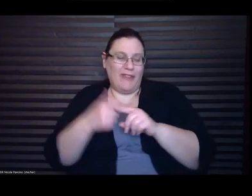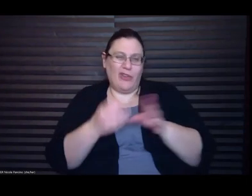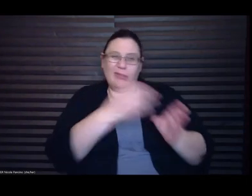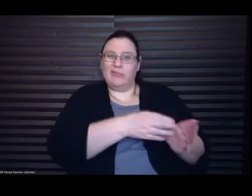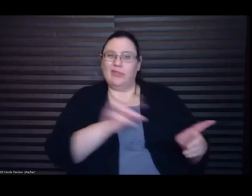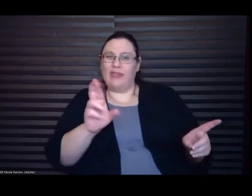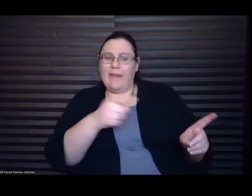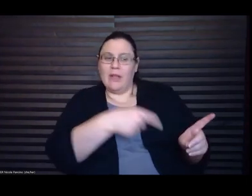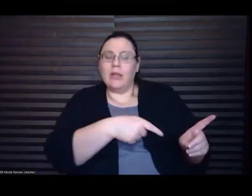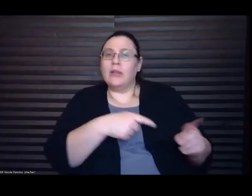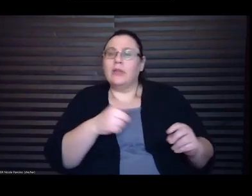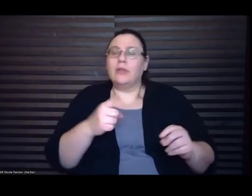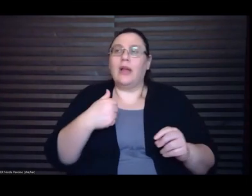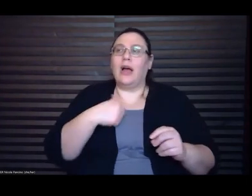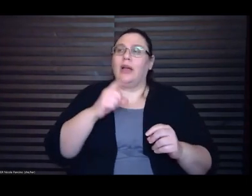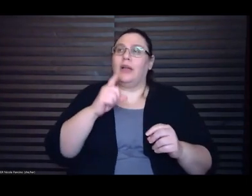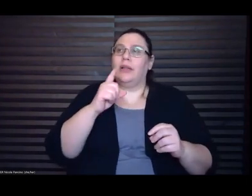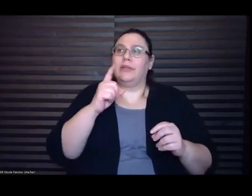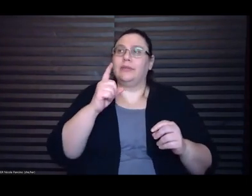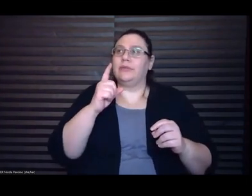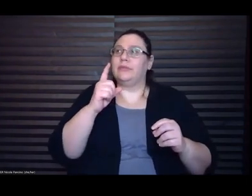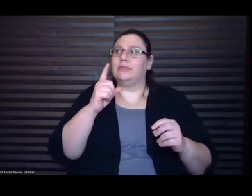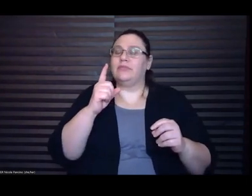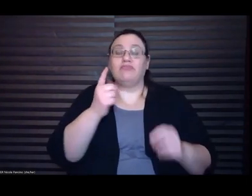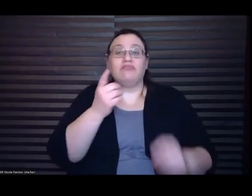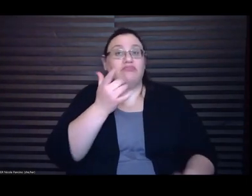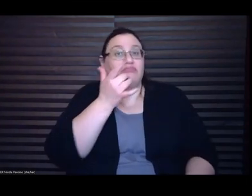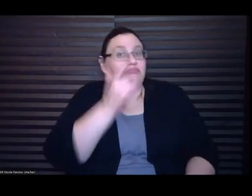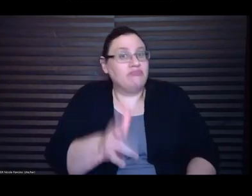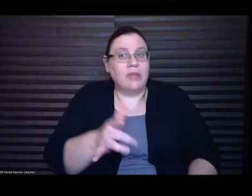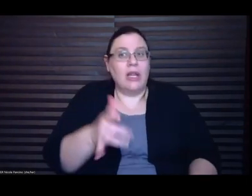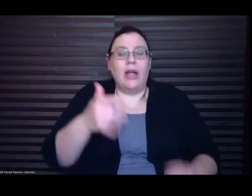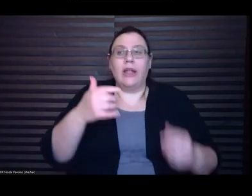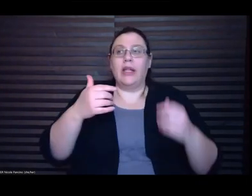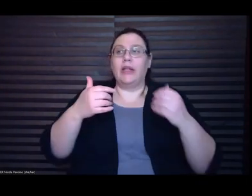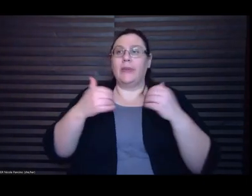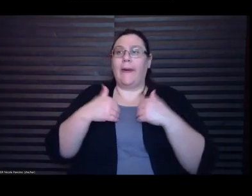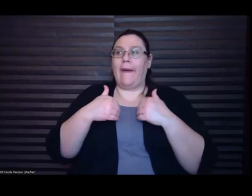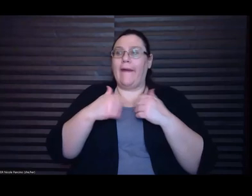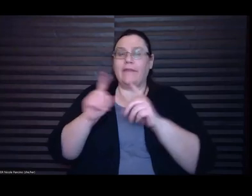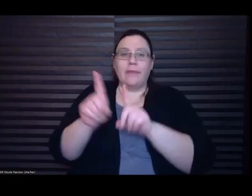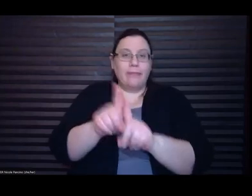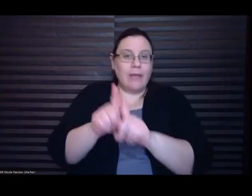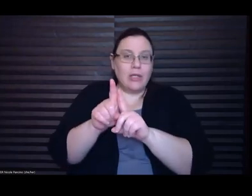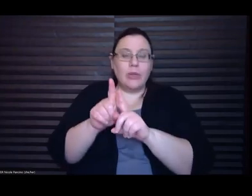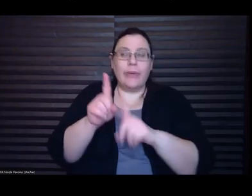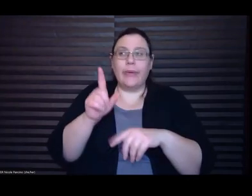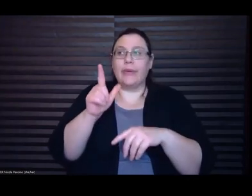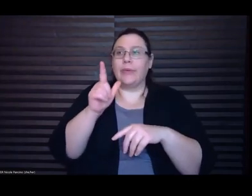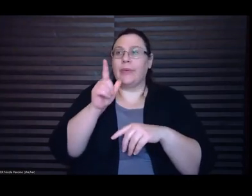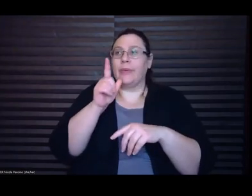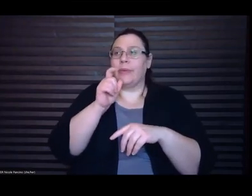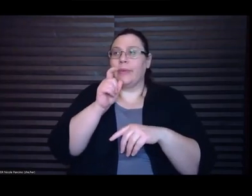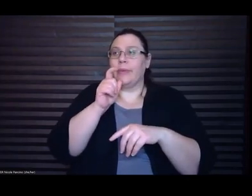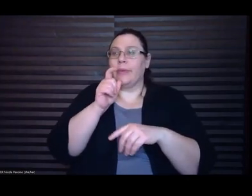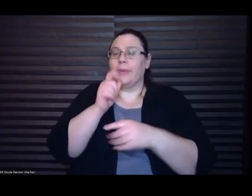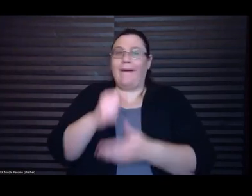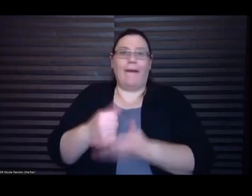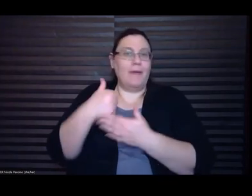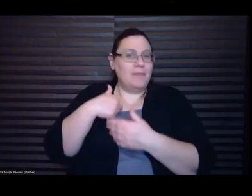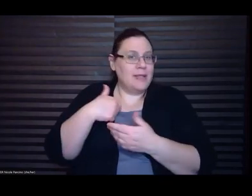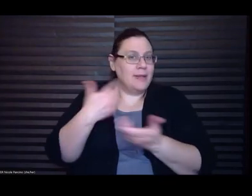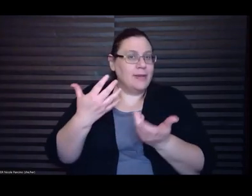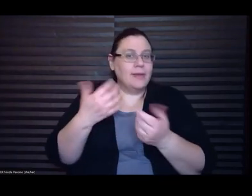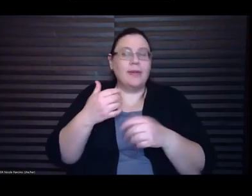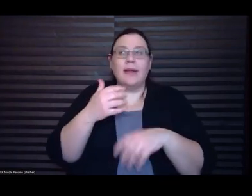have mentors who helped me out and connected me my graduate school